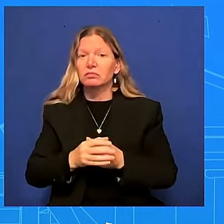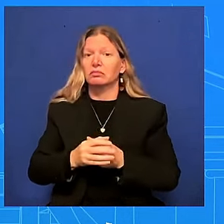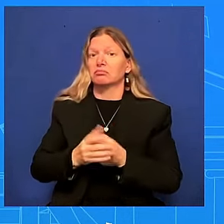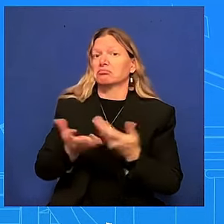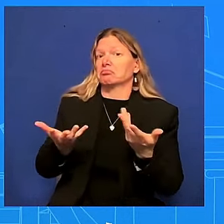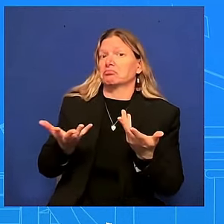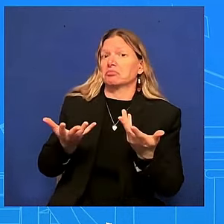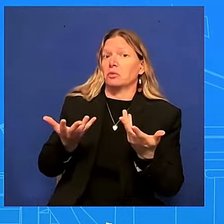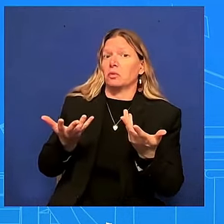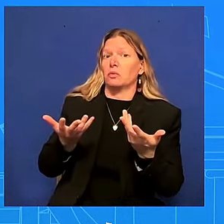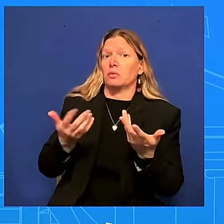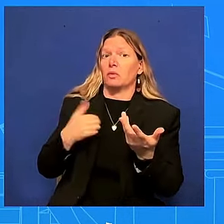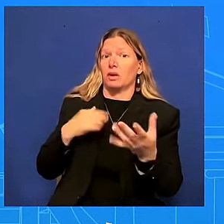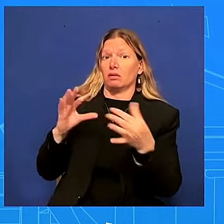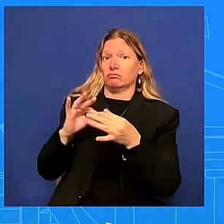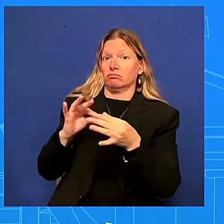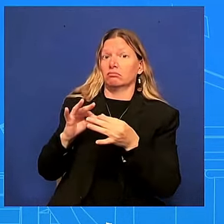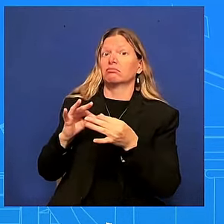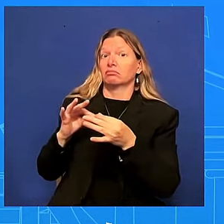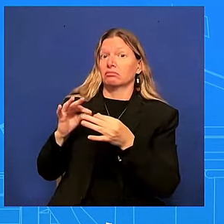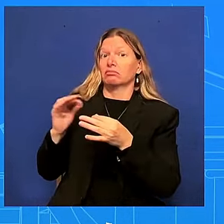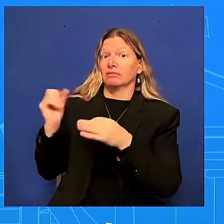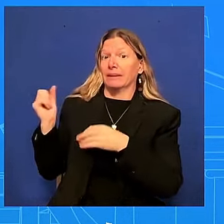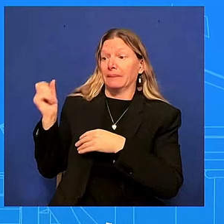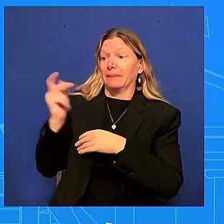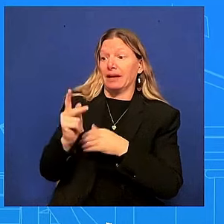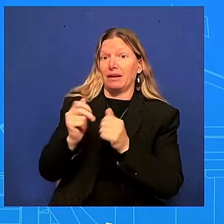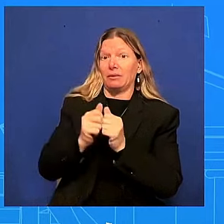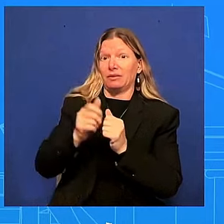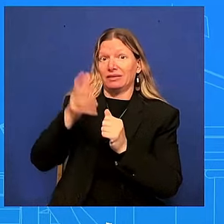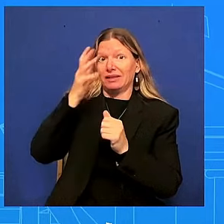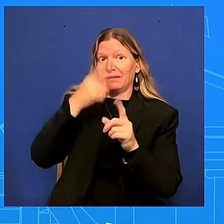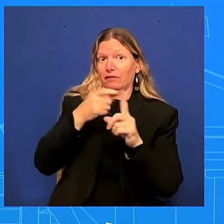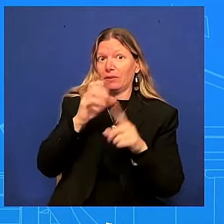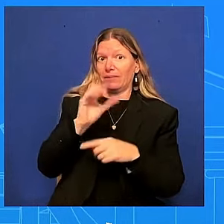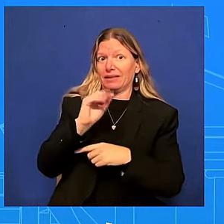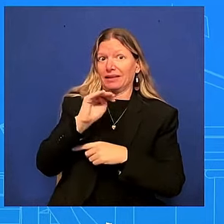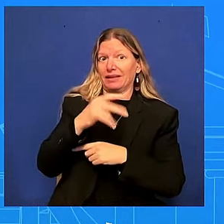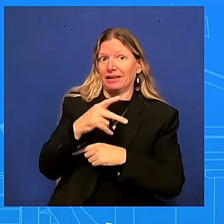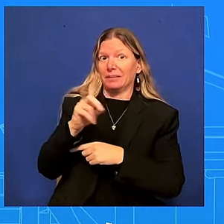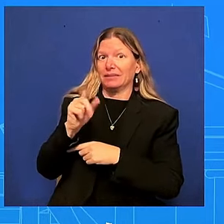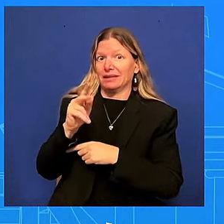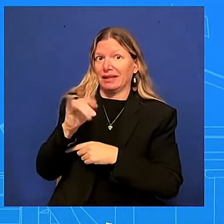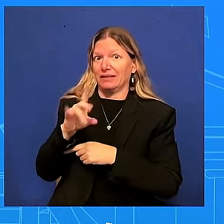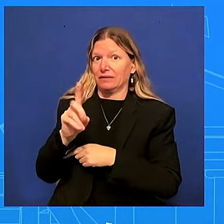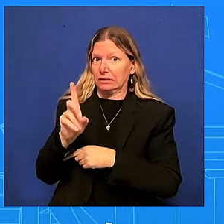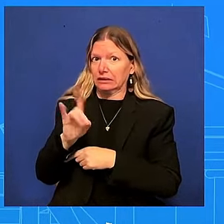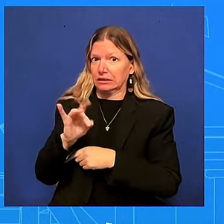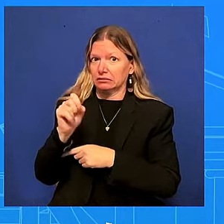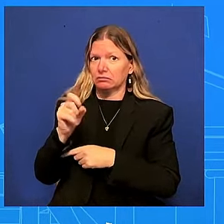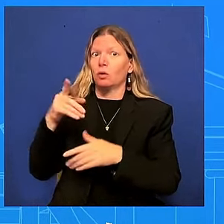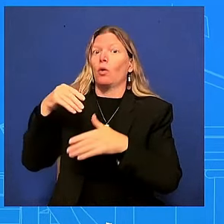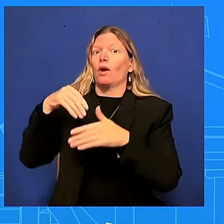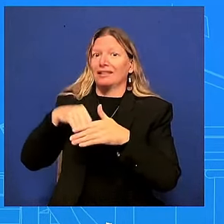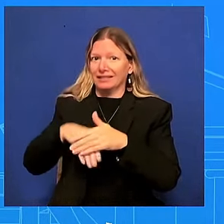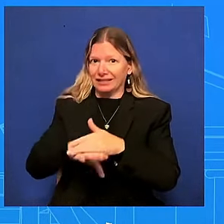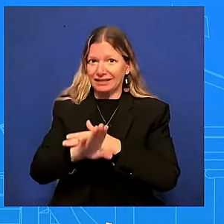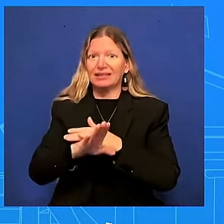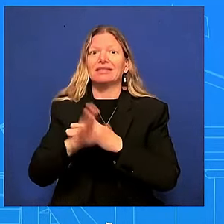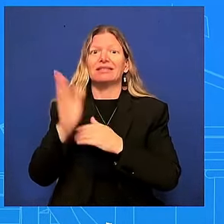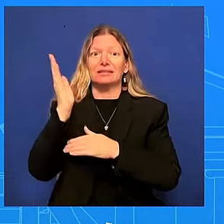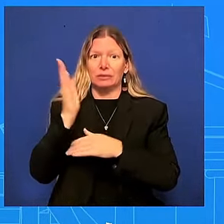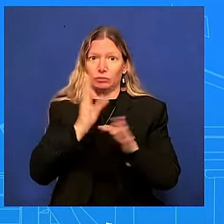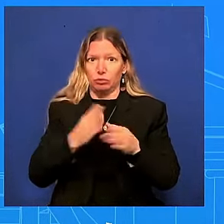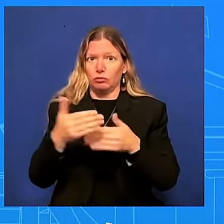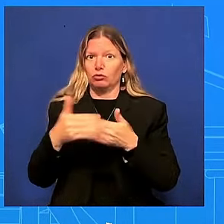the speech prep and he was in the room that i can tell you he was in the room anything else coming out of that reporting i can't speak to but i can